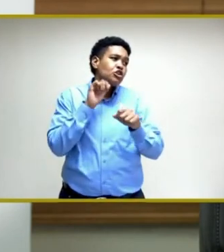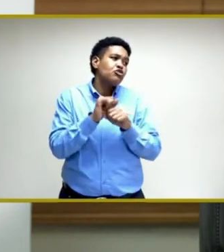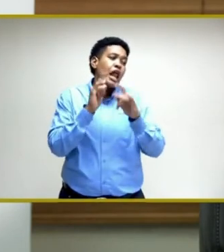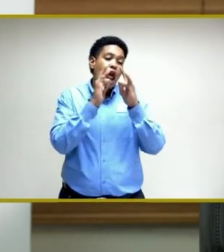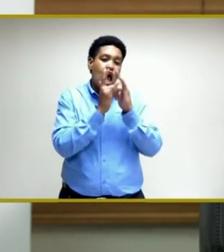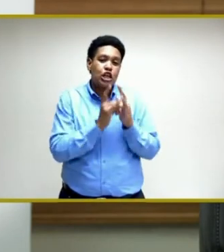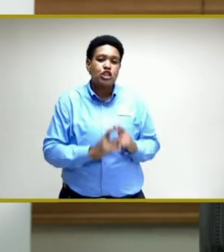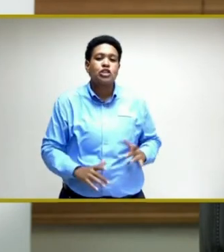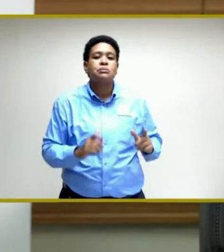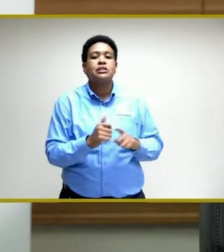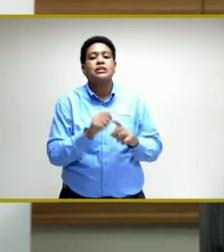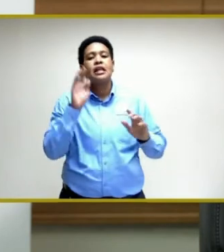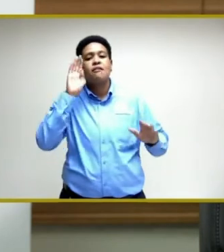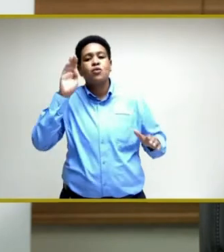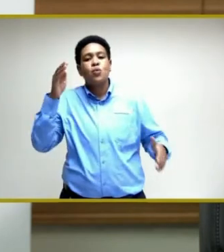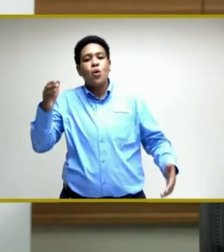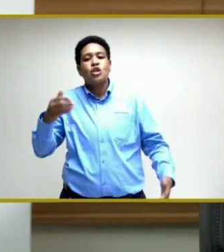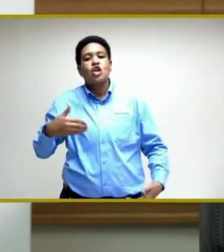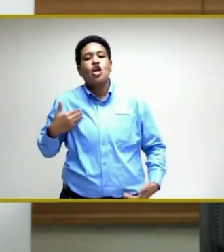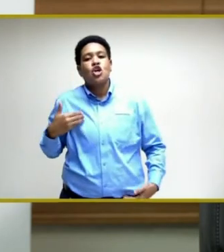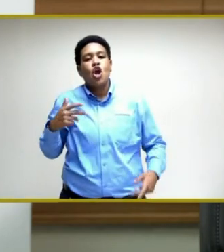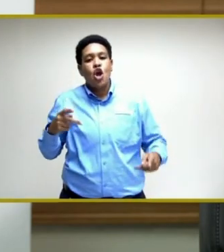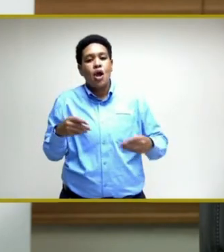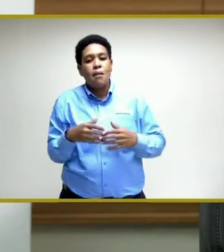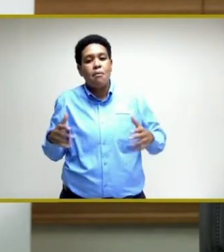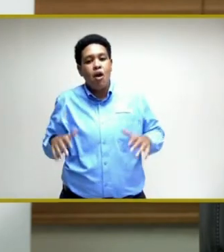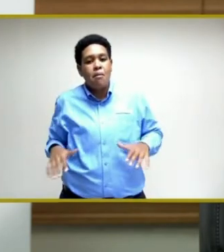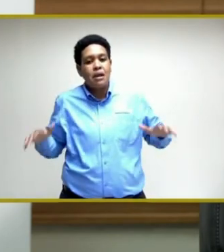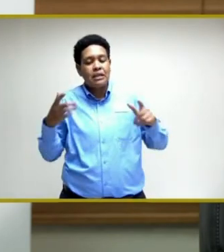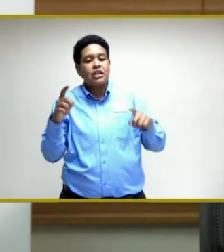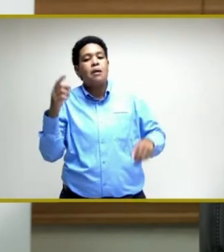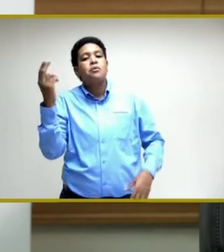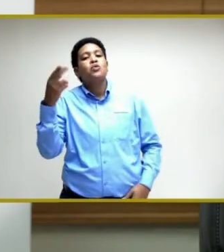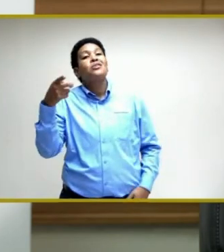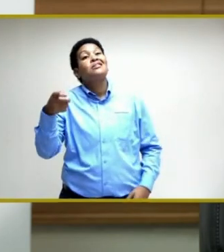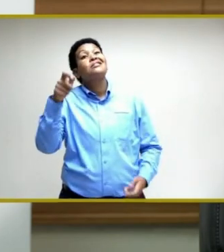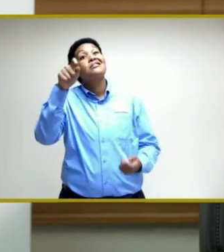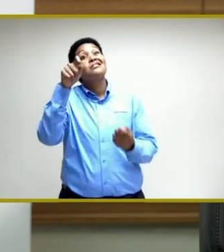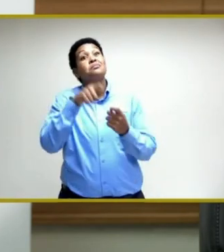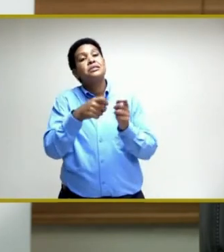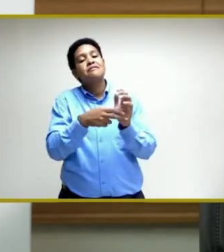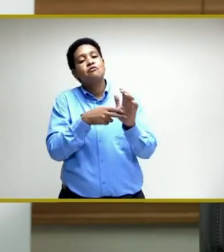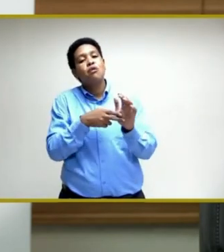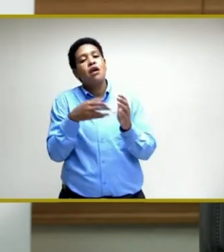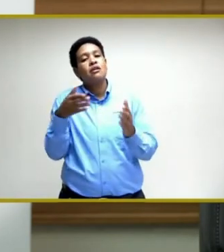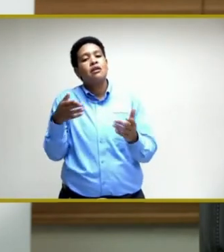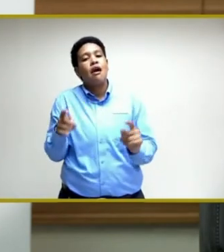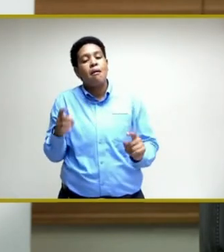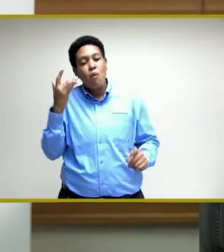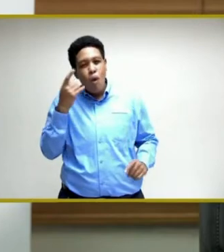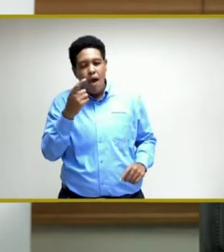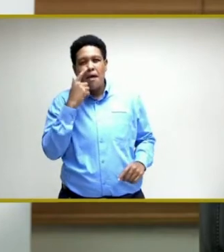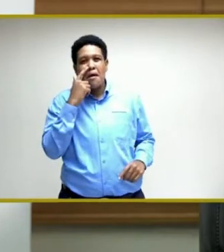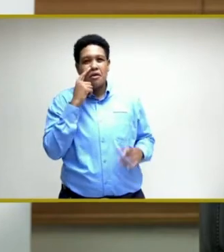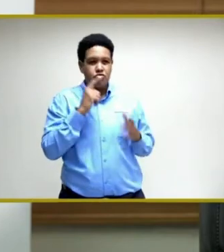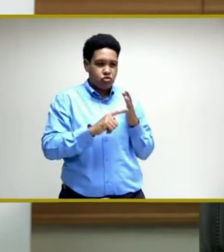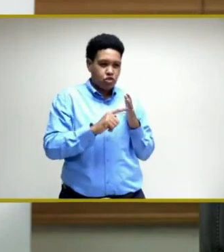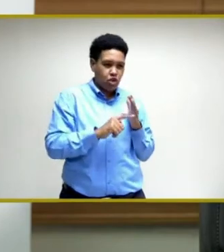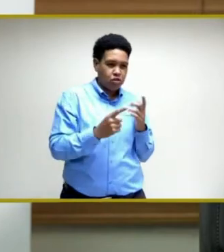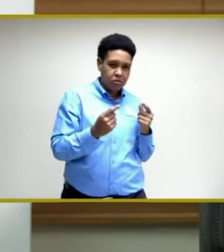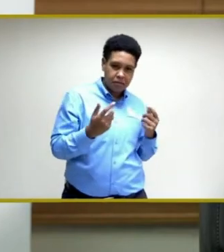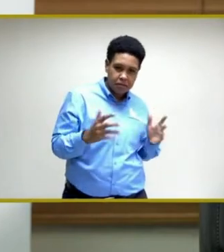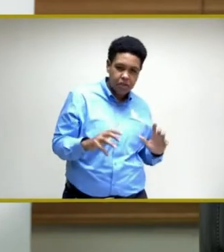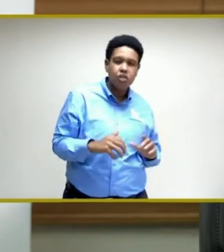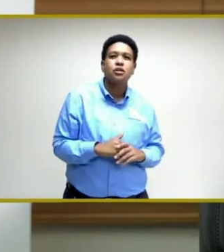towards a younger population using that particular brand. And that's because the research has been done.